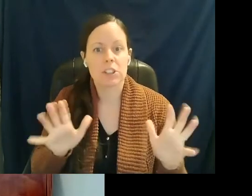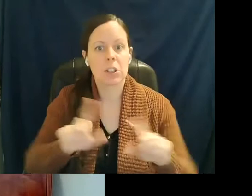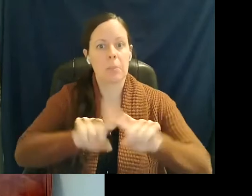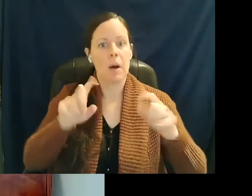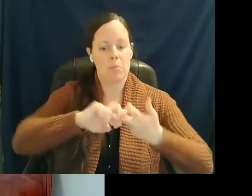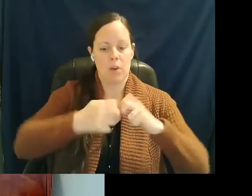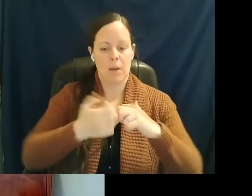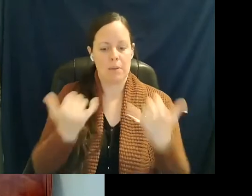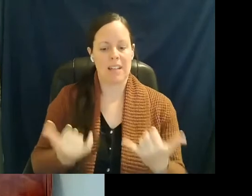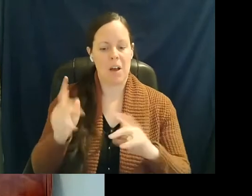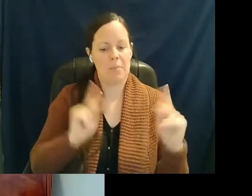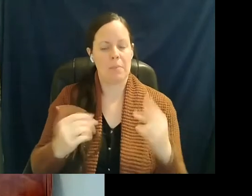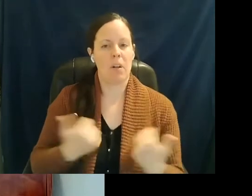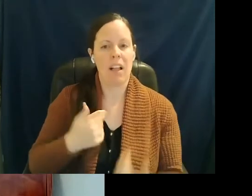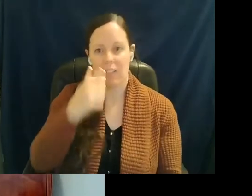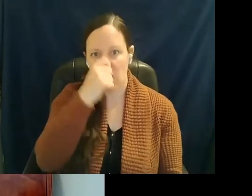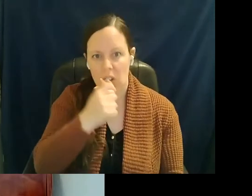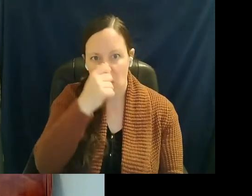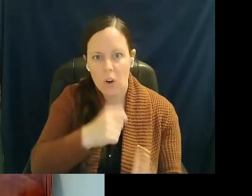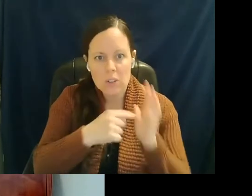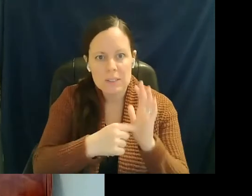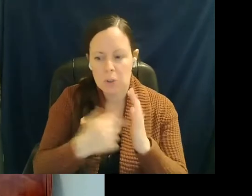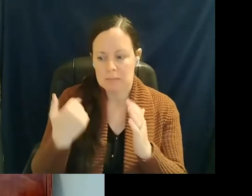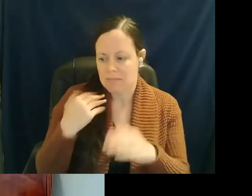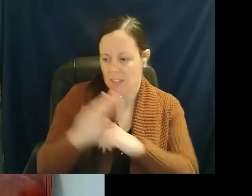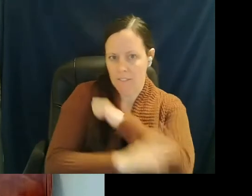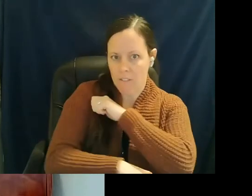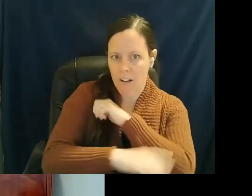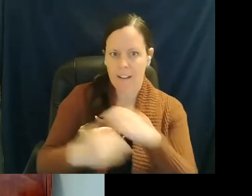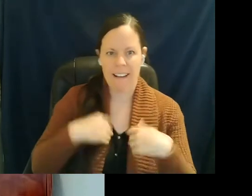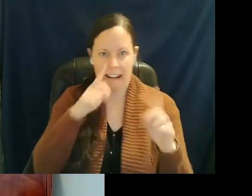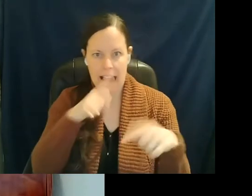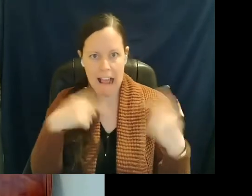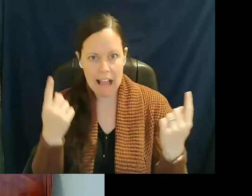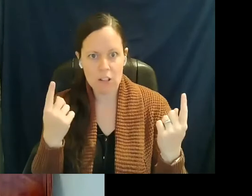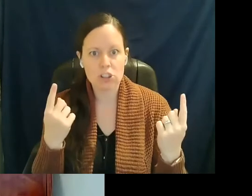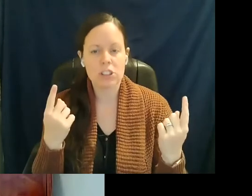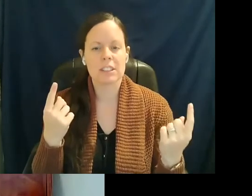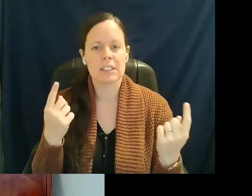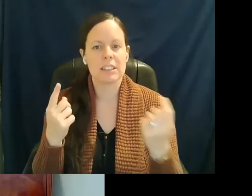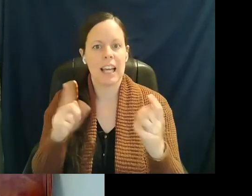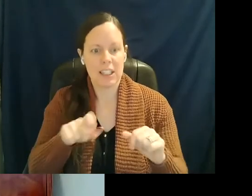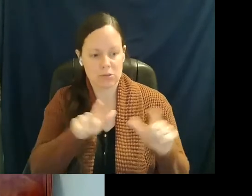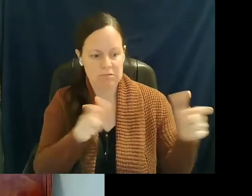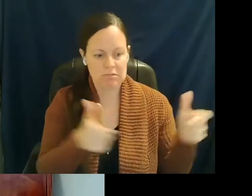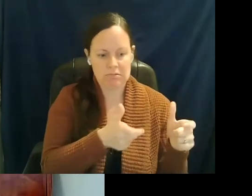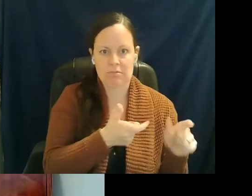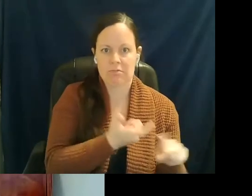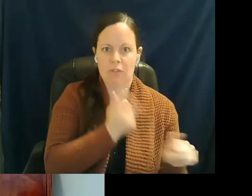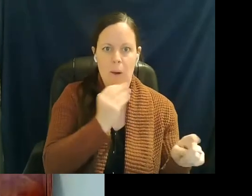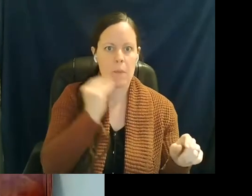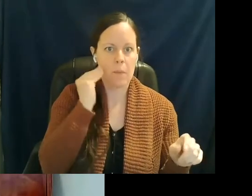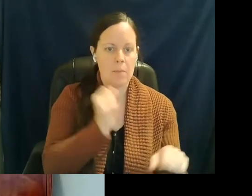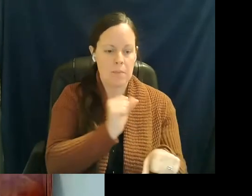have cold symptoms or this fall when they had allergy symptoms, we really had to quarantine them from work for a